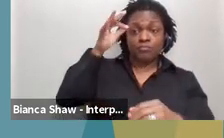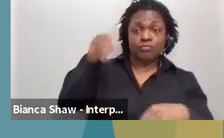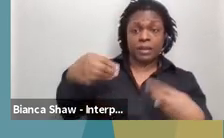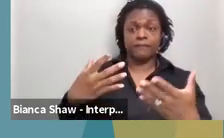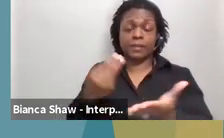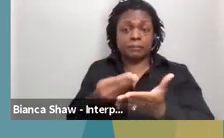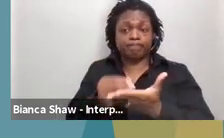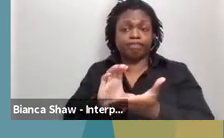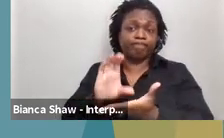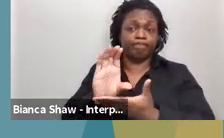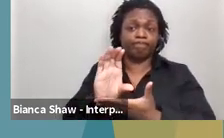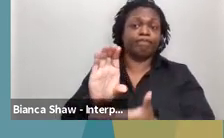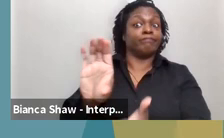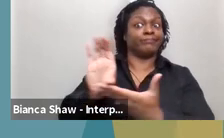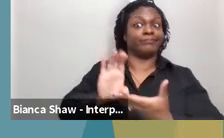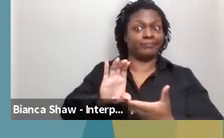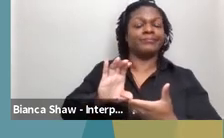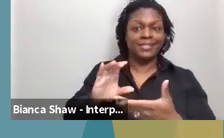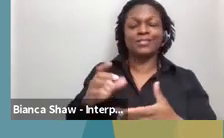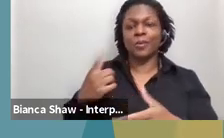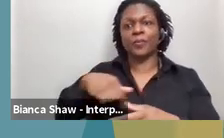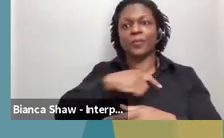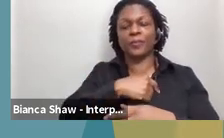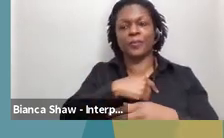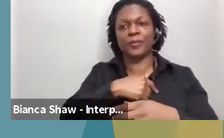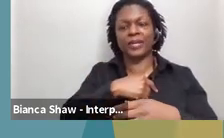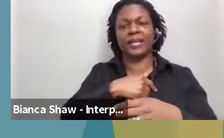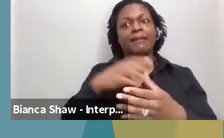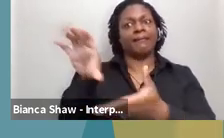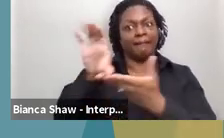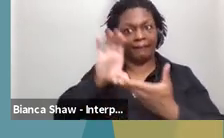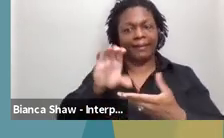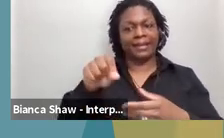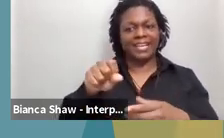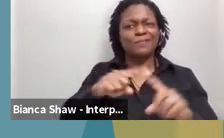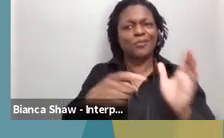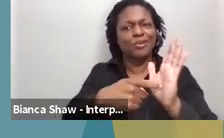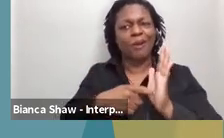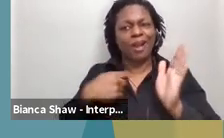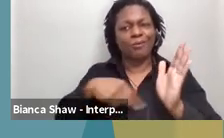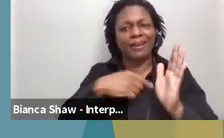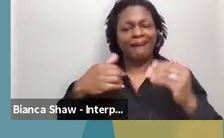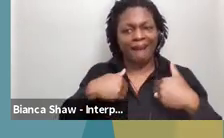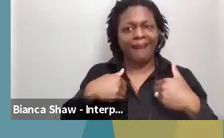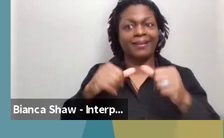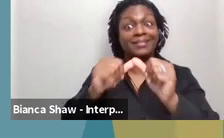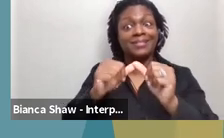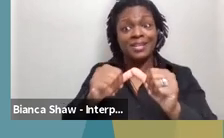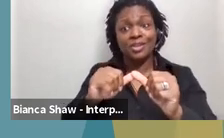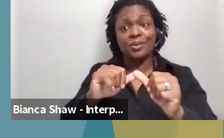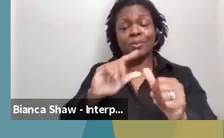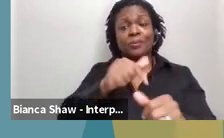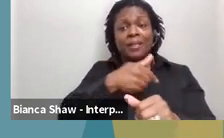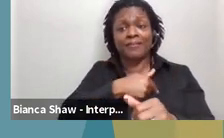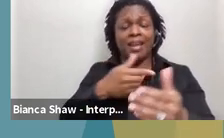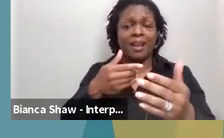our elders, but it required that we had continuous eligibility throughout the public health emergency, which means